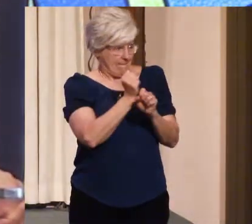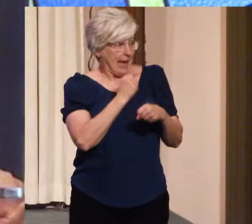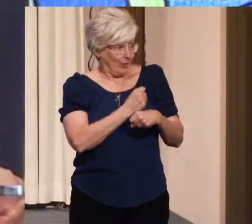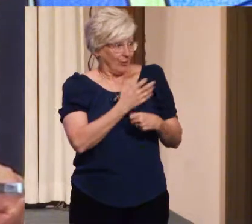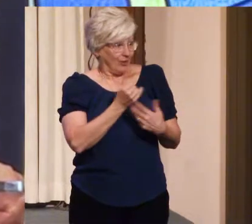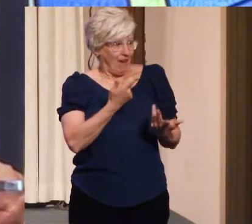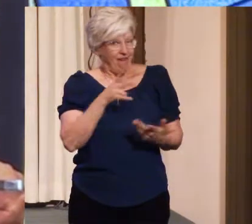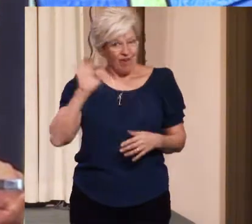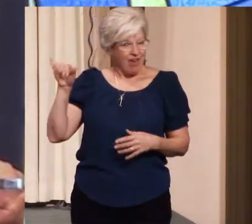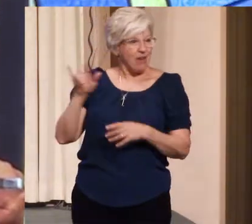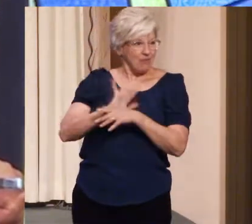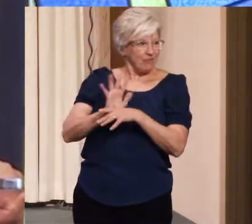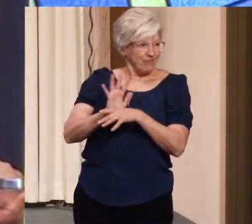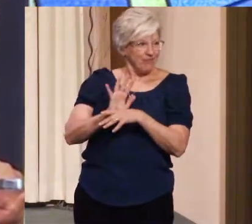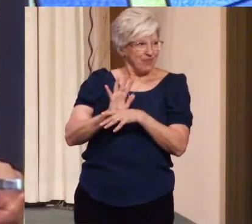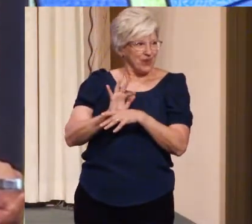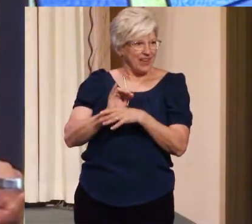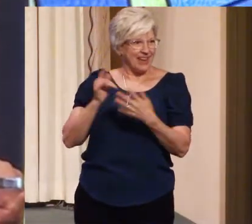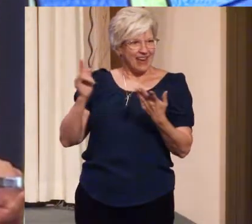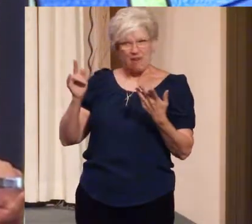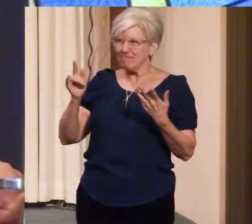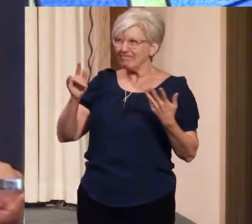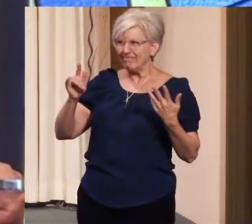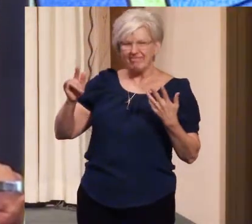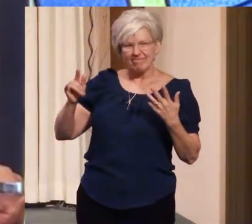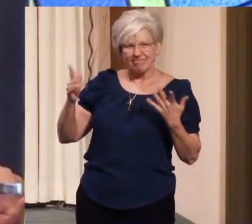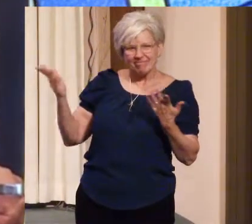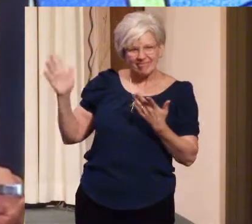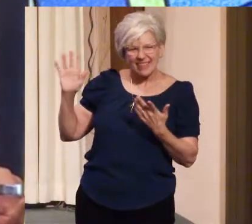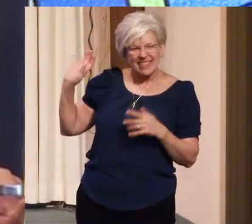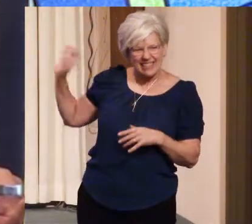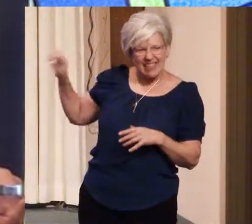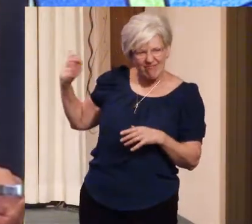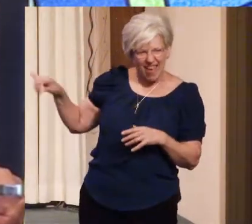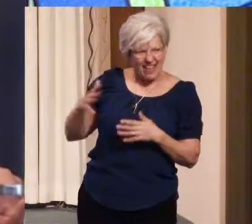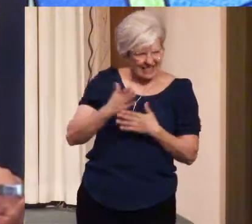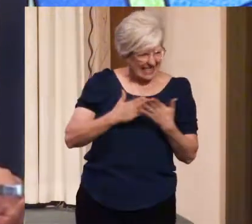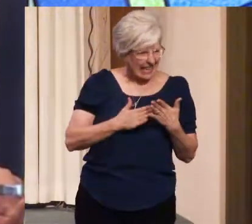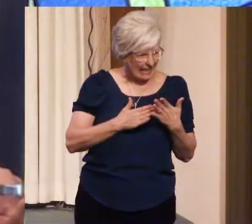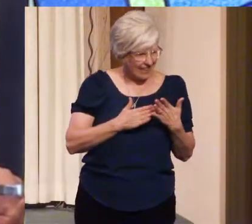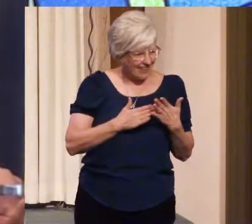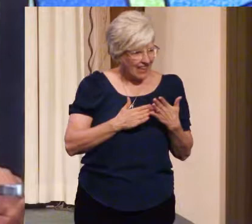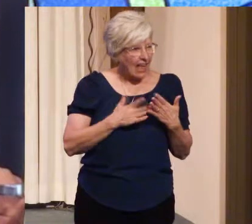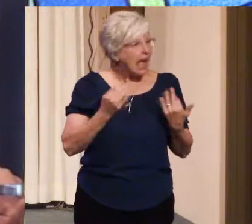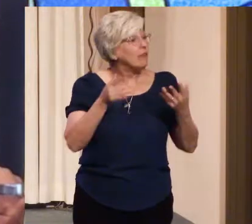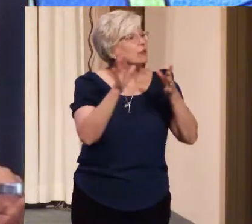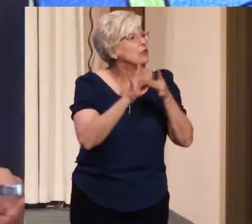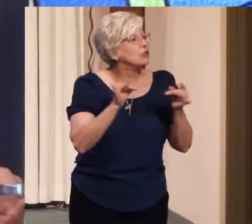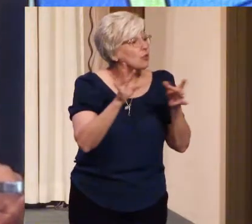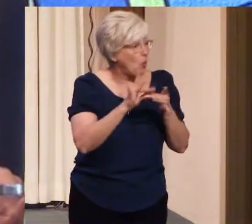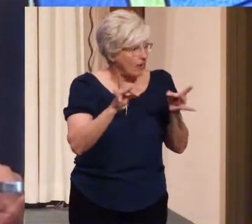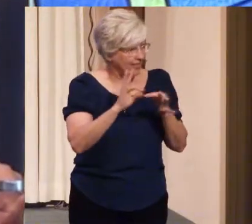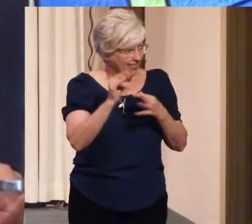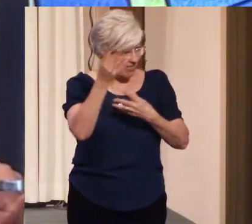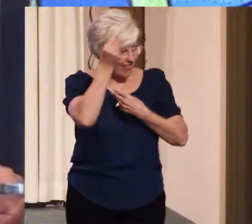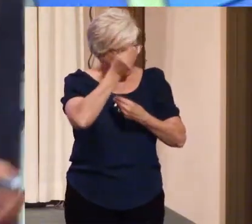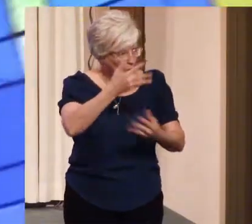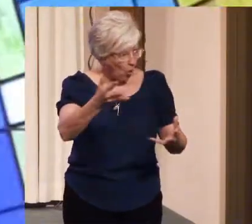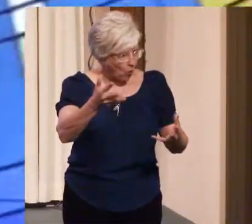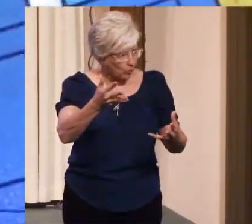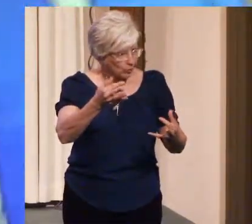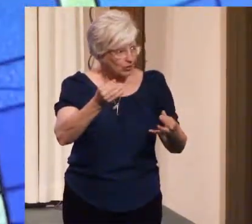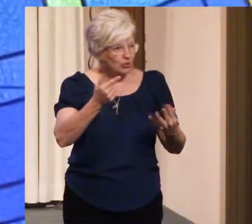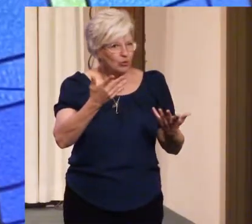and the story that they told in order to get that concept across.